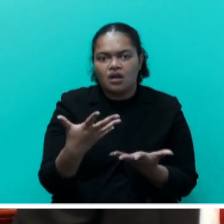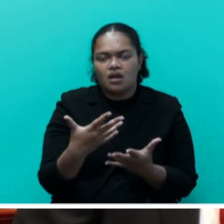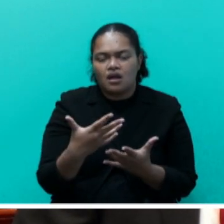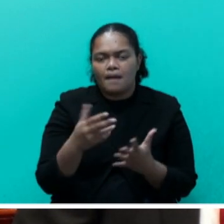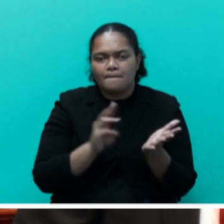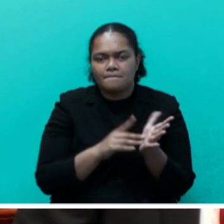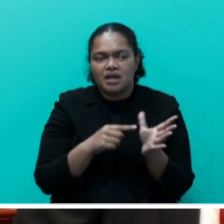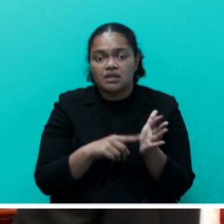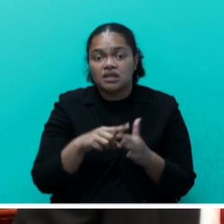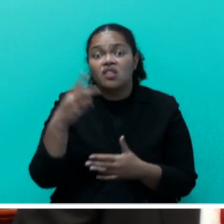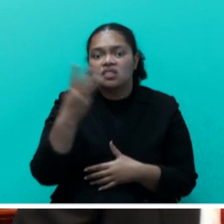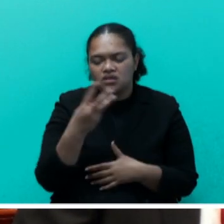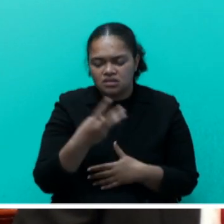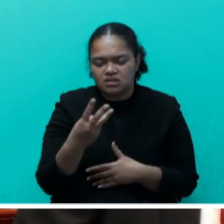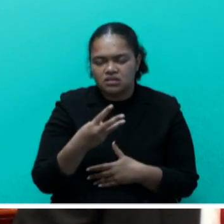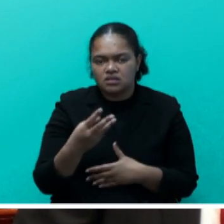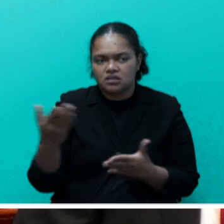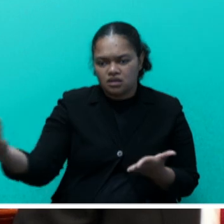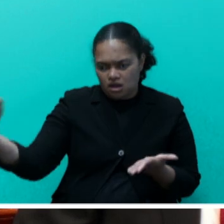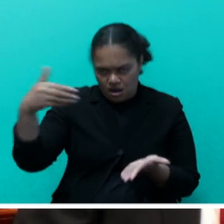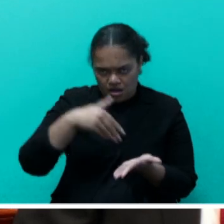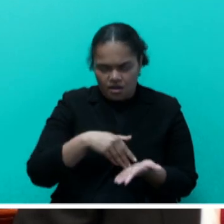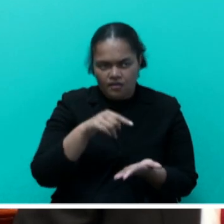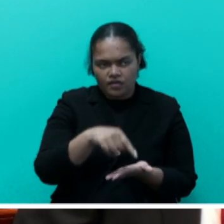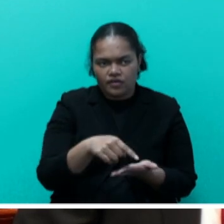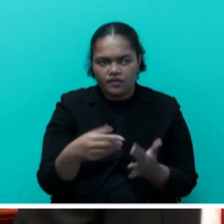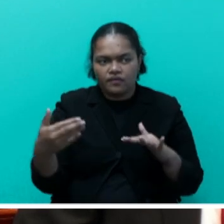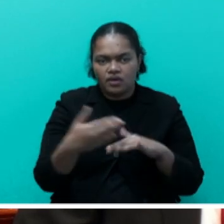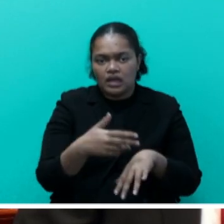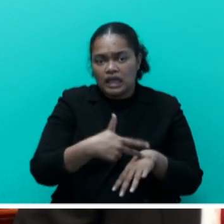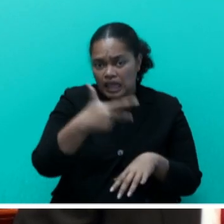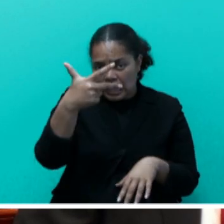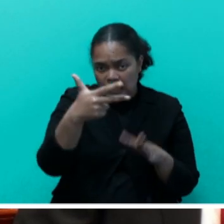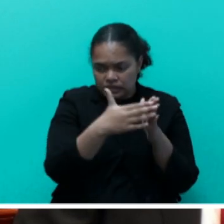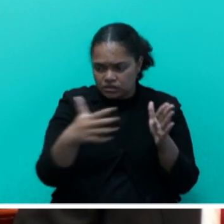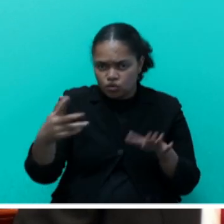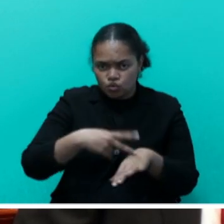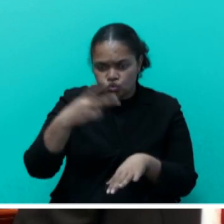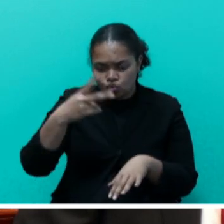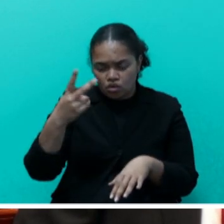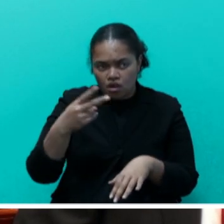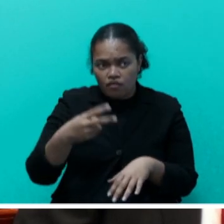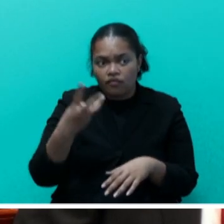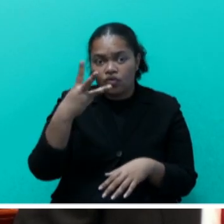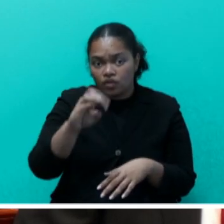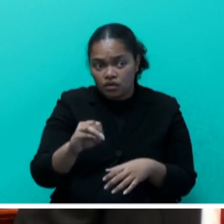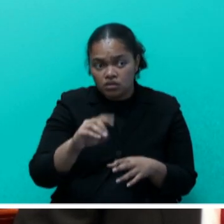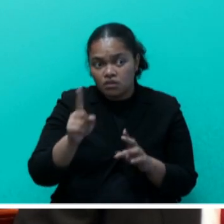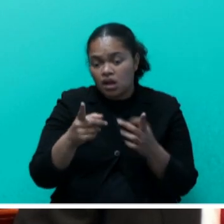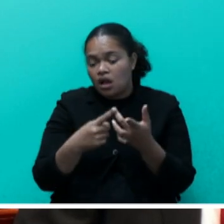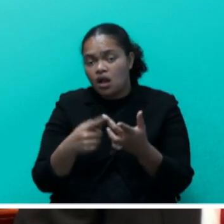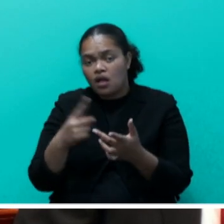30 arrived at Matei Landing between 8 o'clock to 12. Out of the 30, only a few were wearing flag